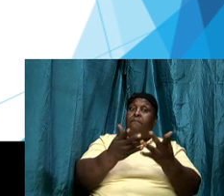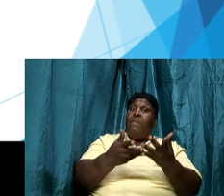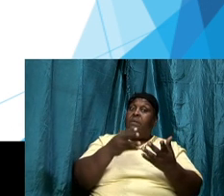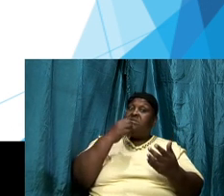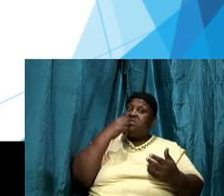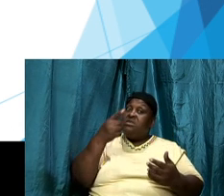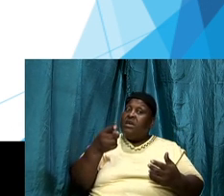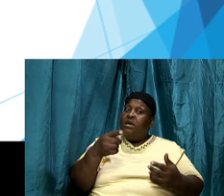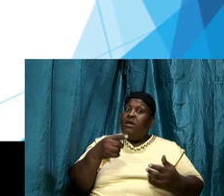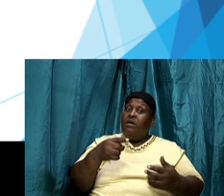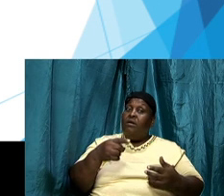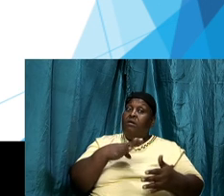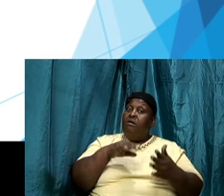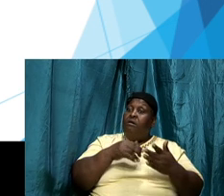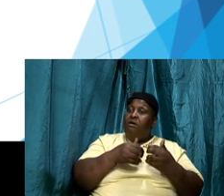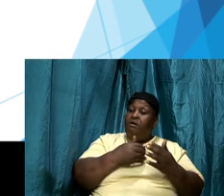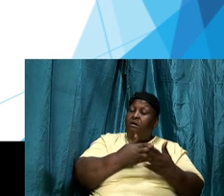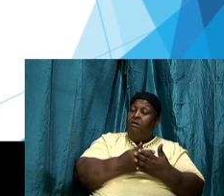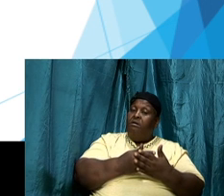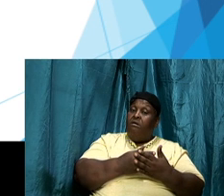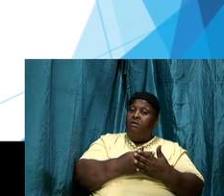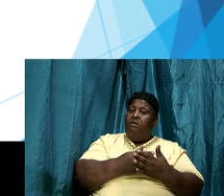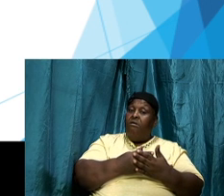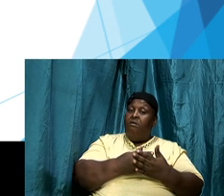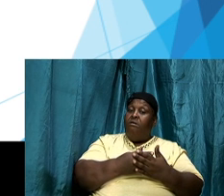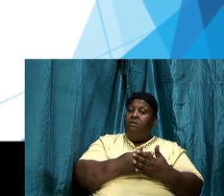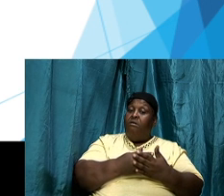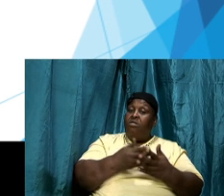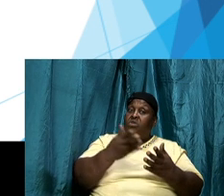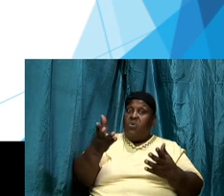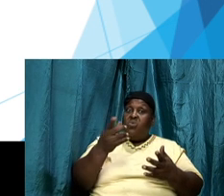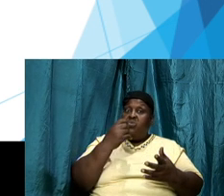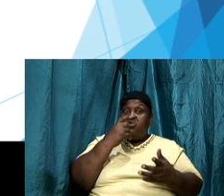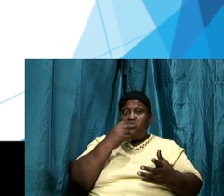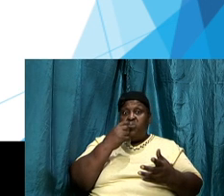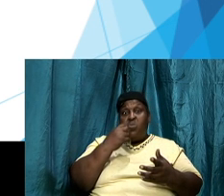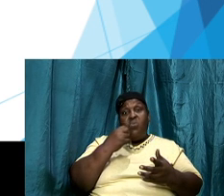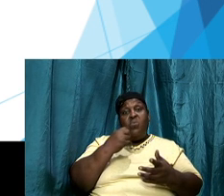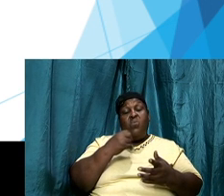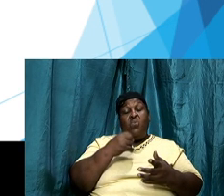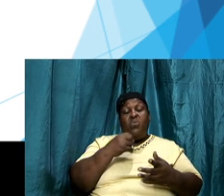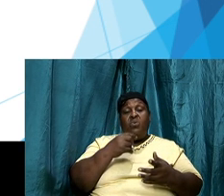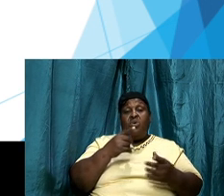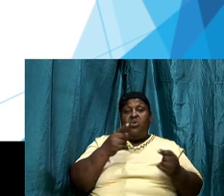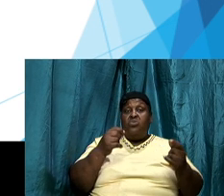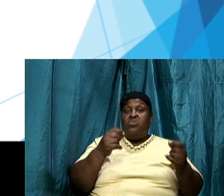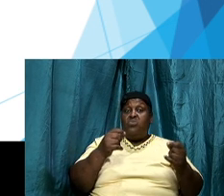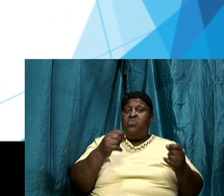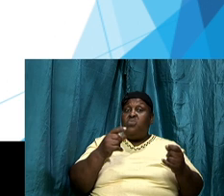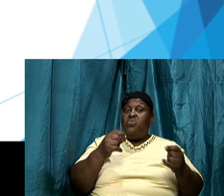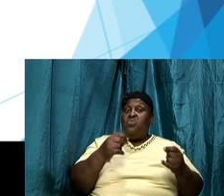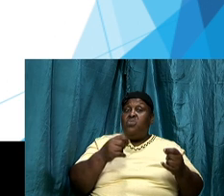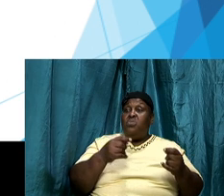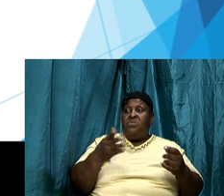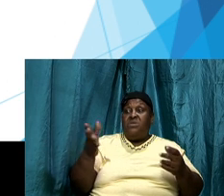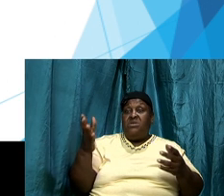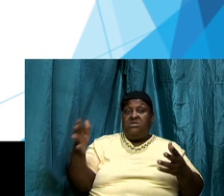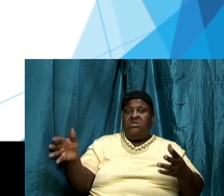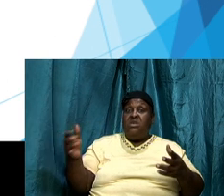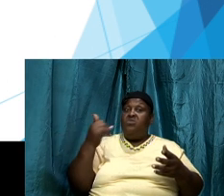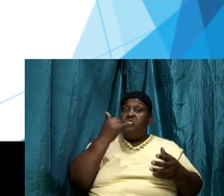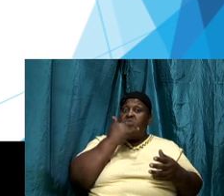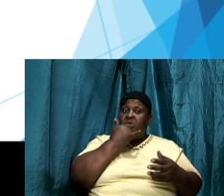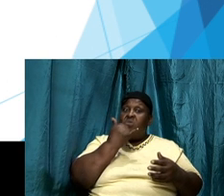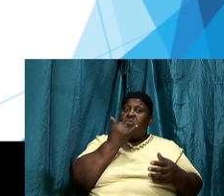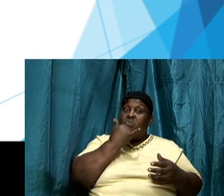kingdom of God and if you don't have no part in the kingdom of God then the only other place